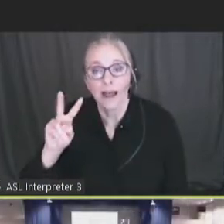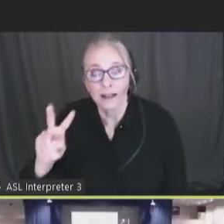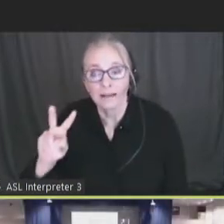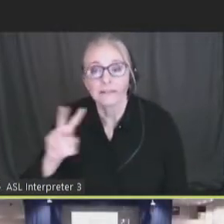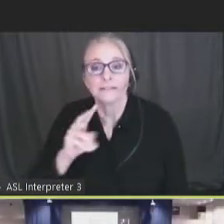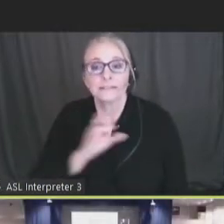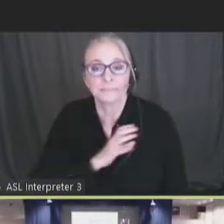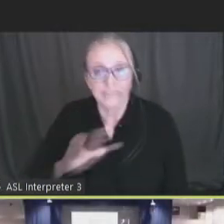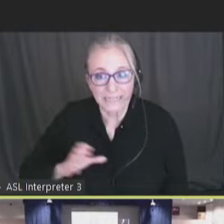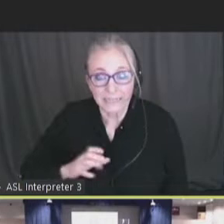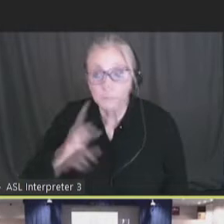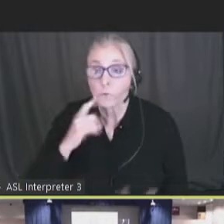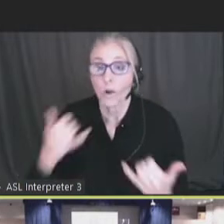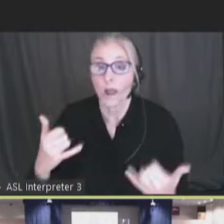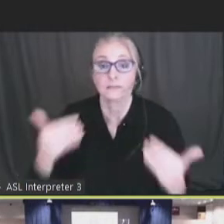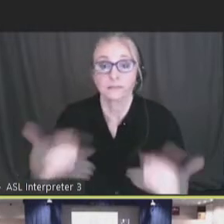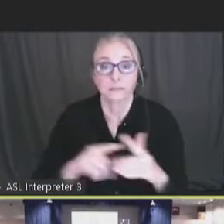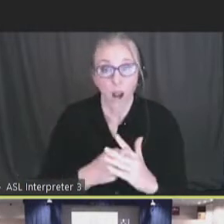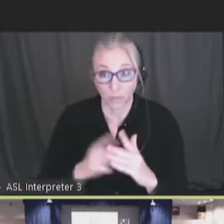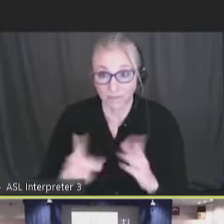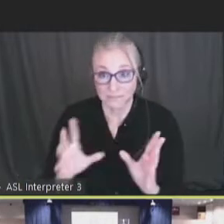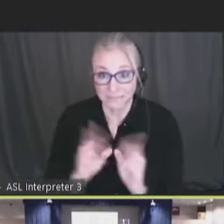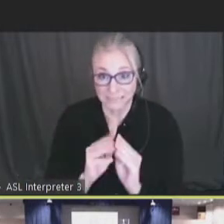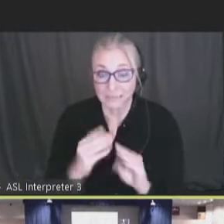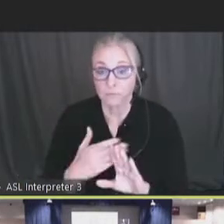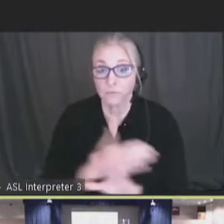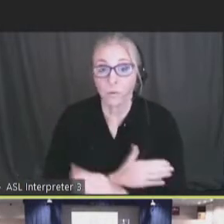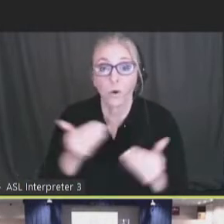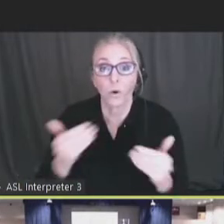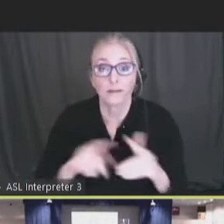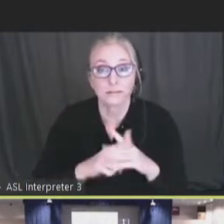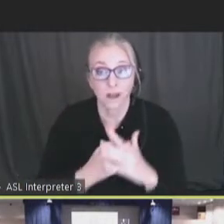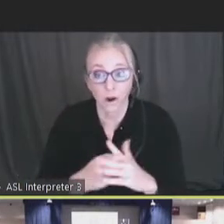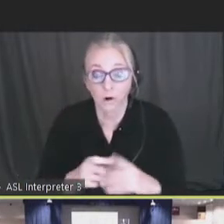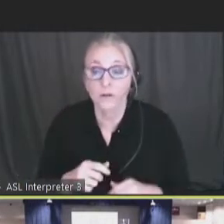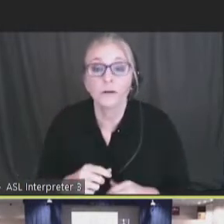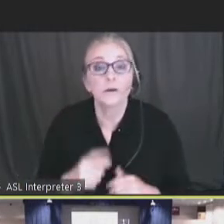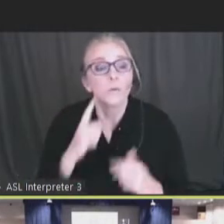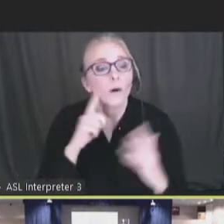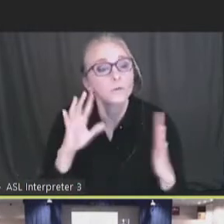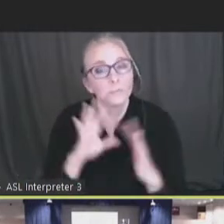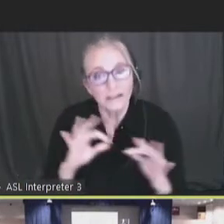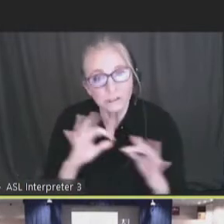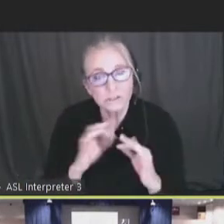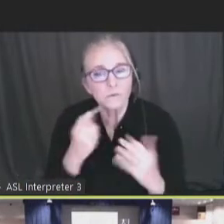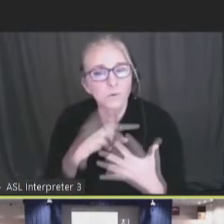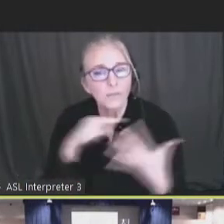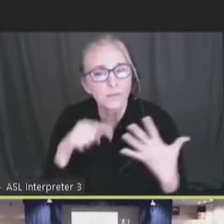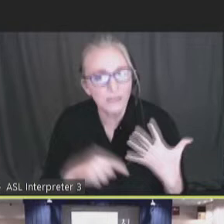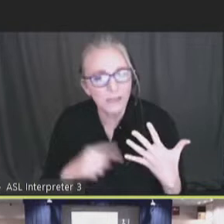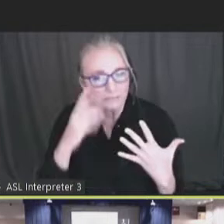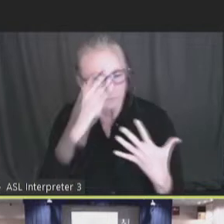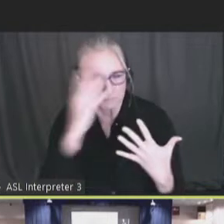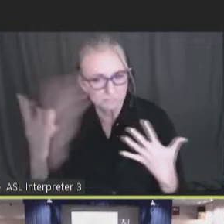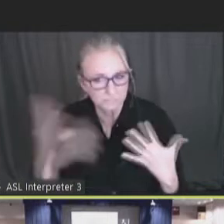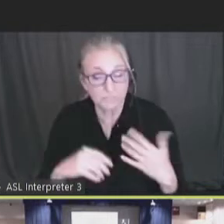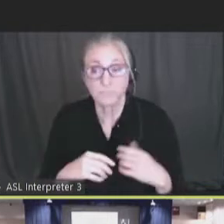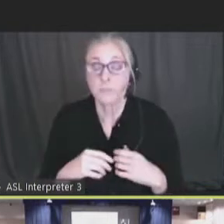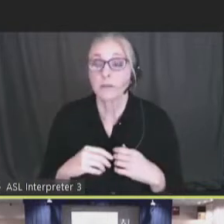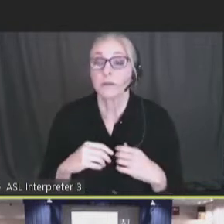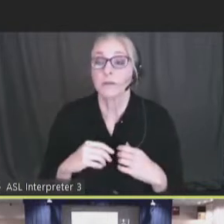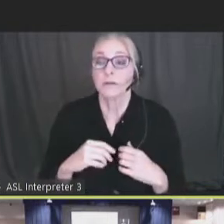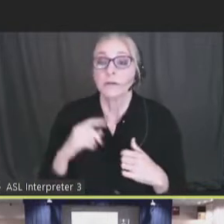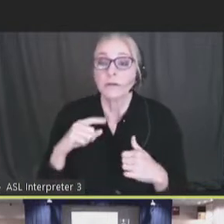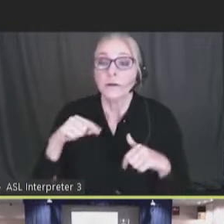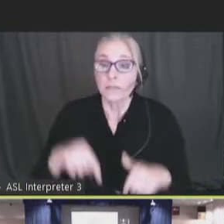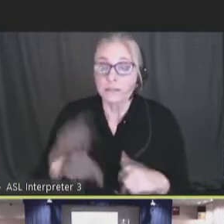meeting to order. And just before we get started, I wanted to mention that there are a few things you should know. This